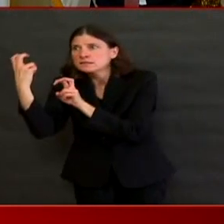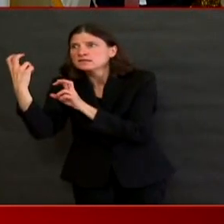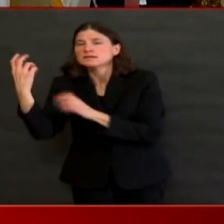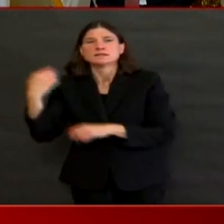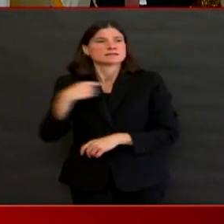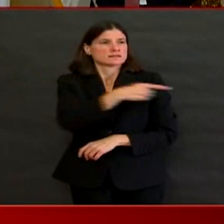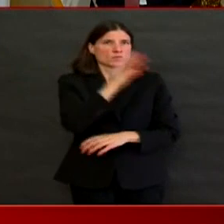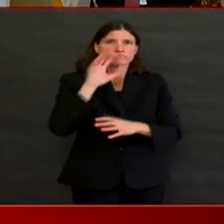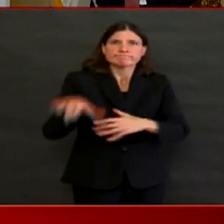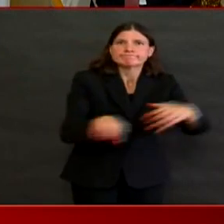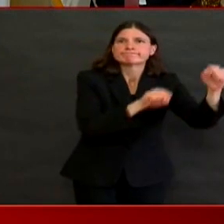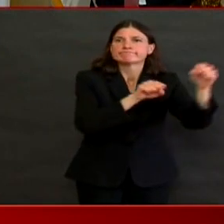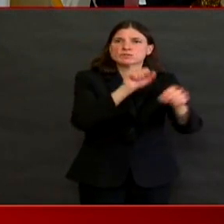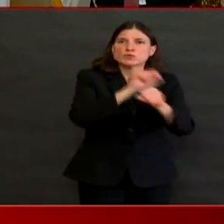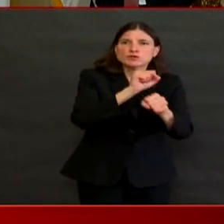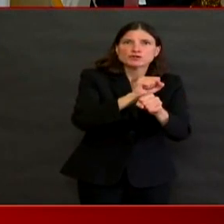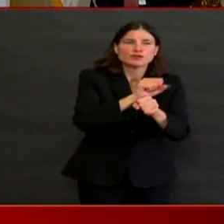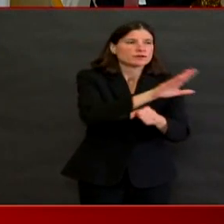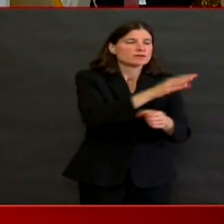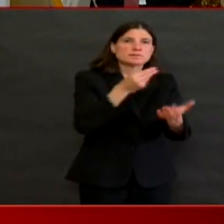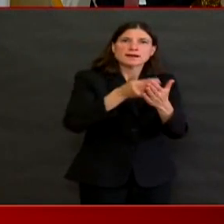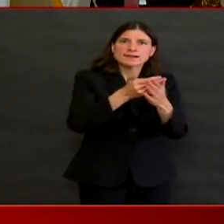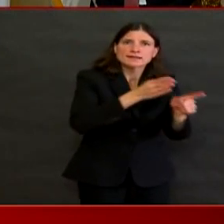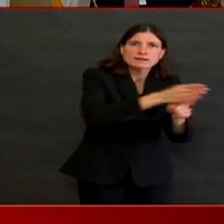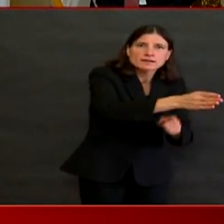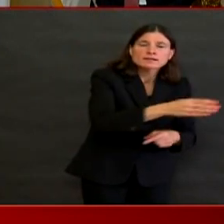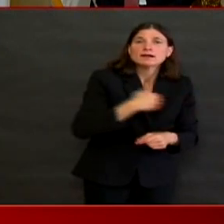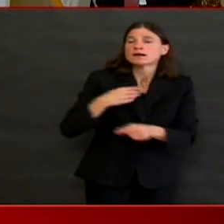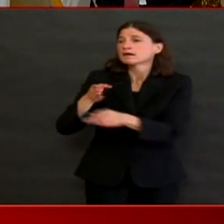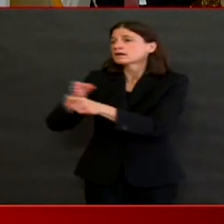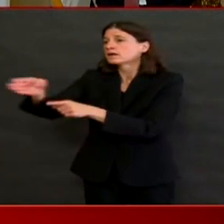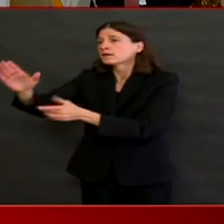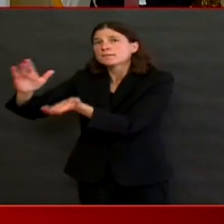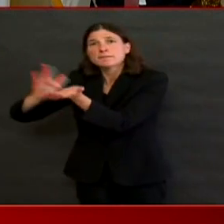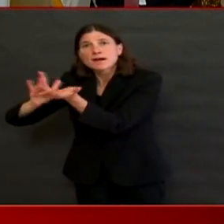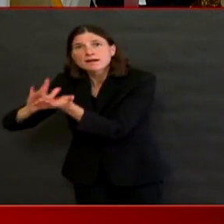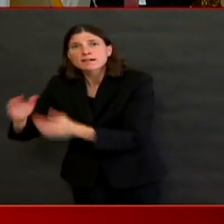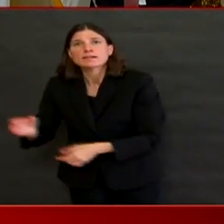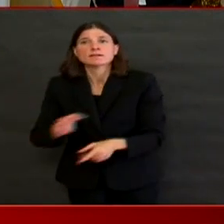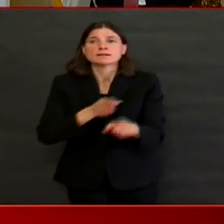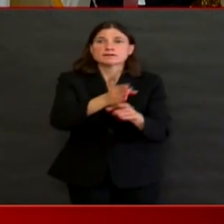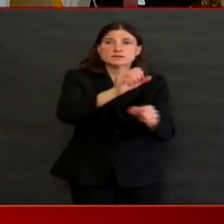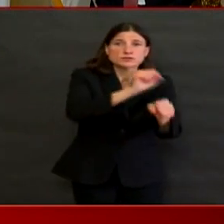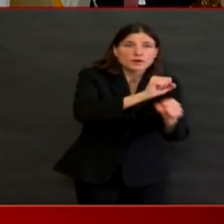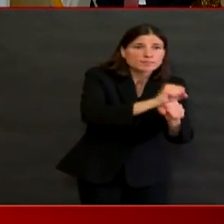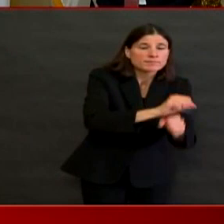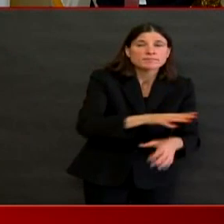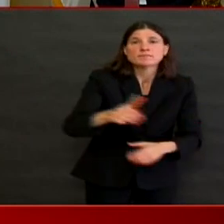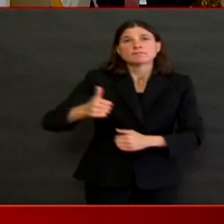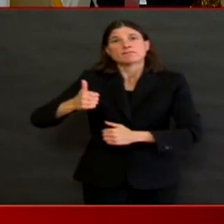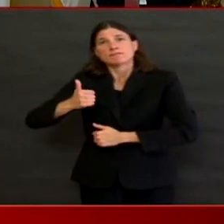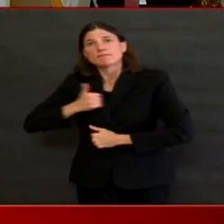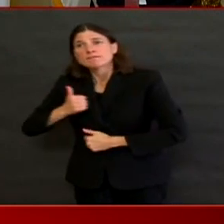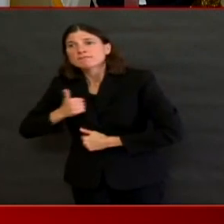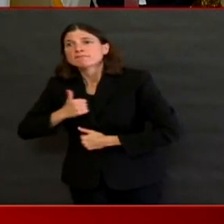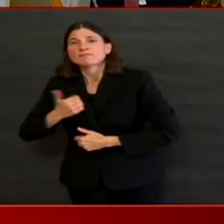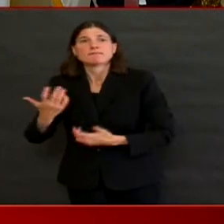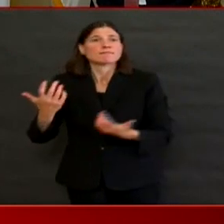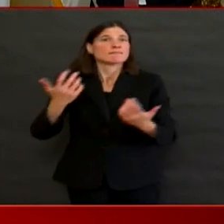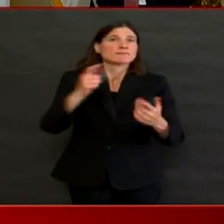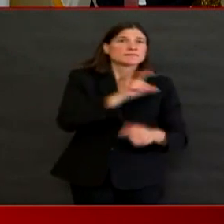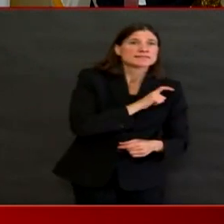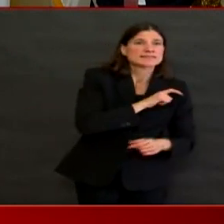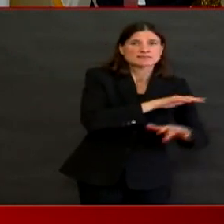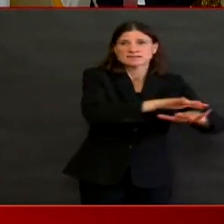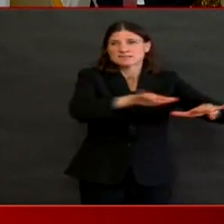I have nearly a thousand National Guard men and women deployed all over the state, getting our surge plans in place.